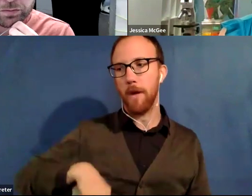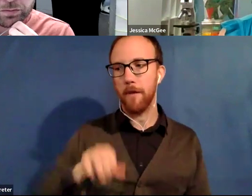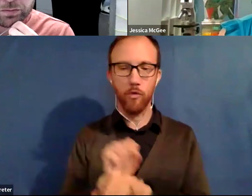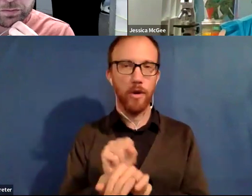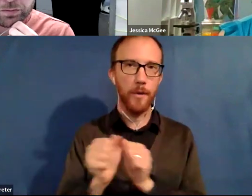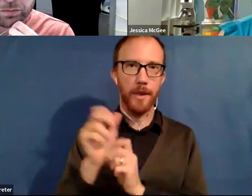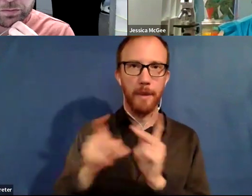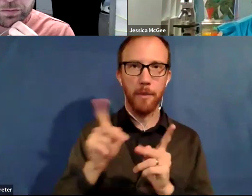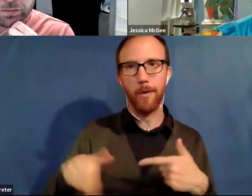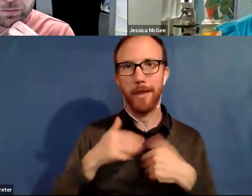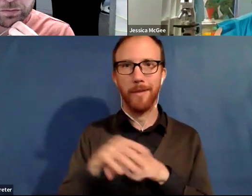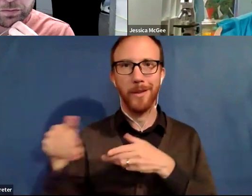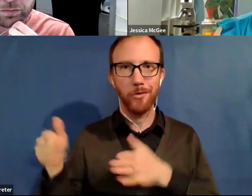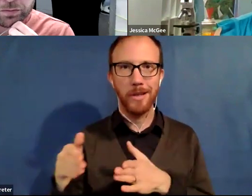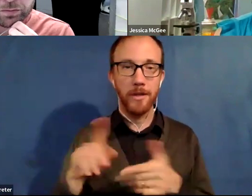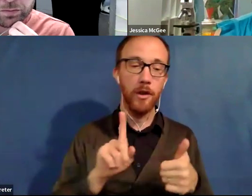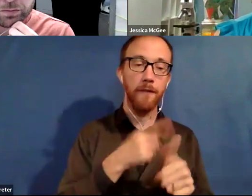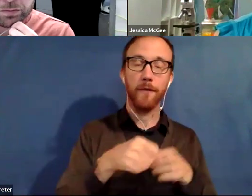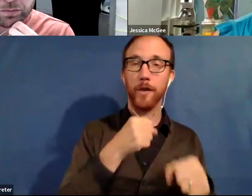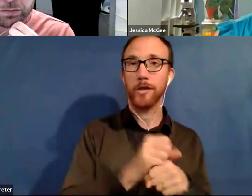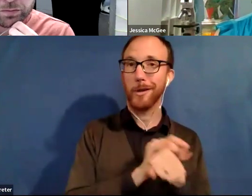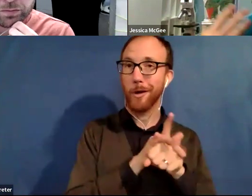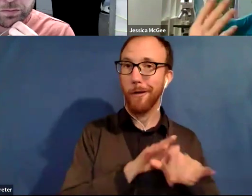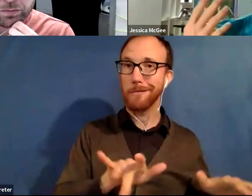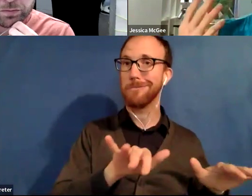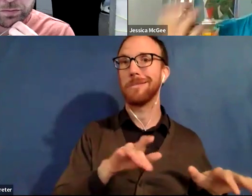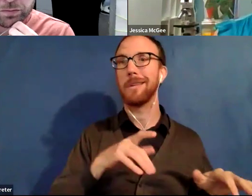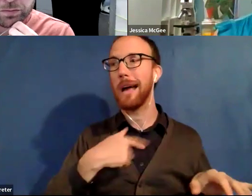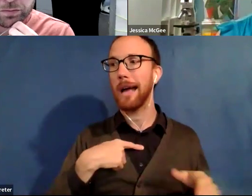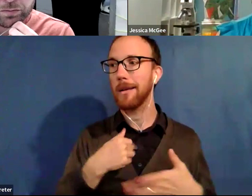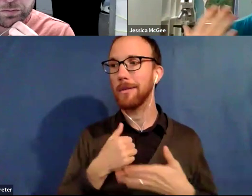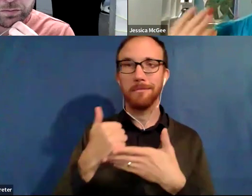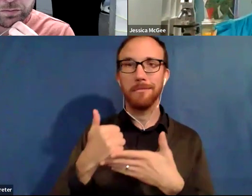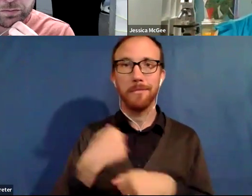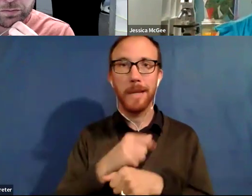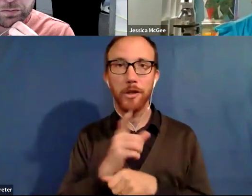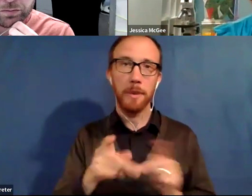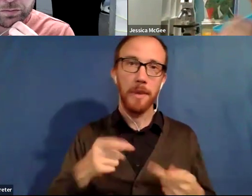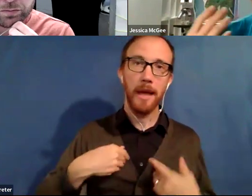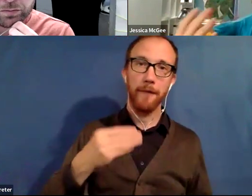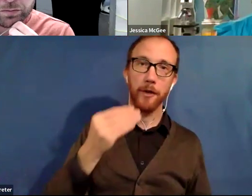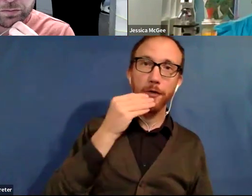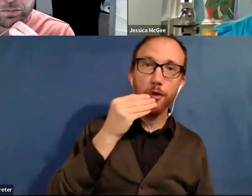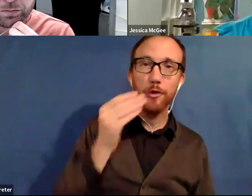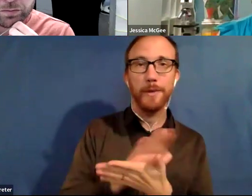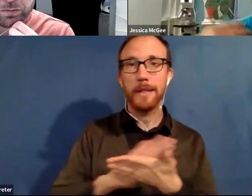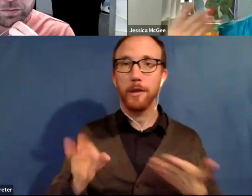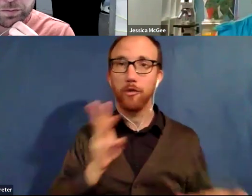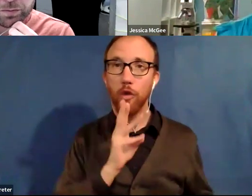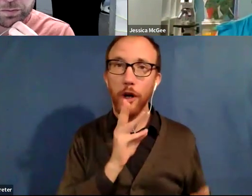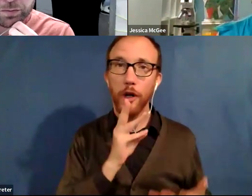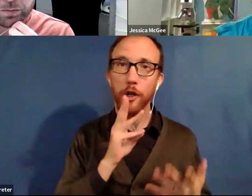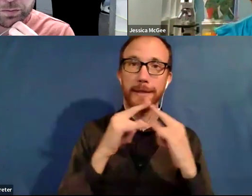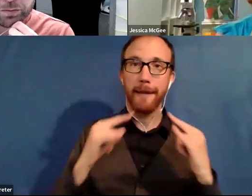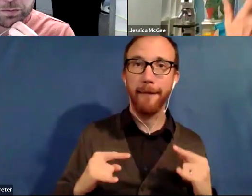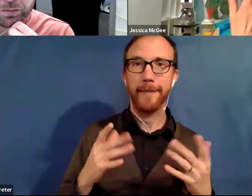spent the first year of COVID, uh, making sure that people had food and clean water and tents because all